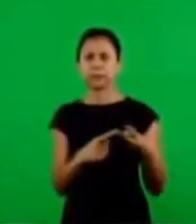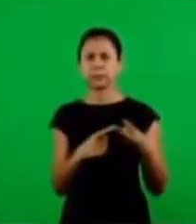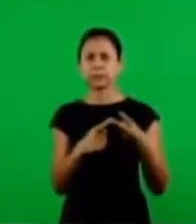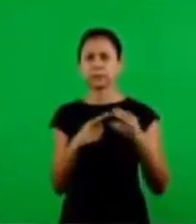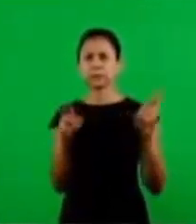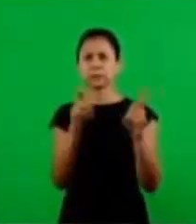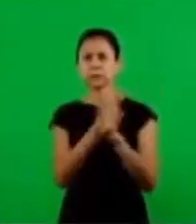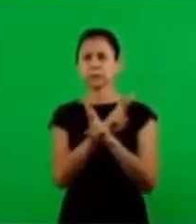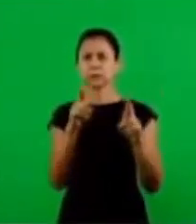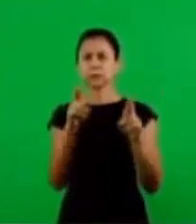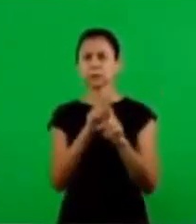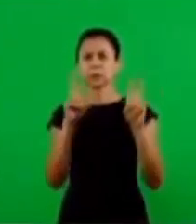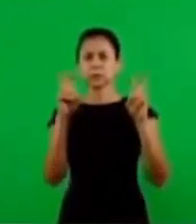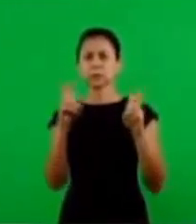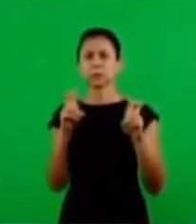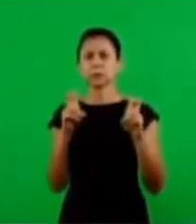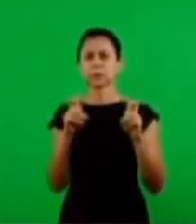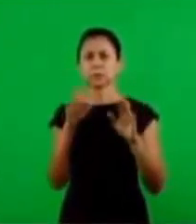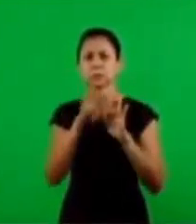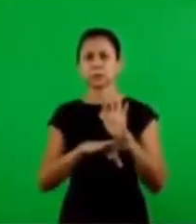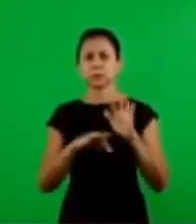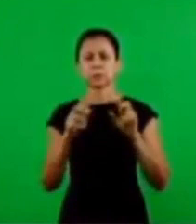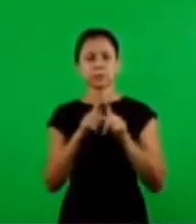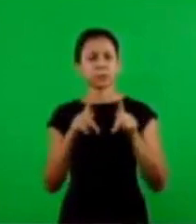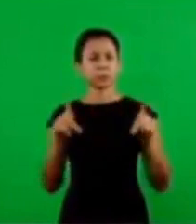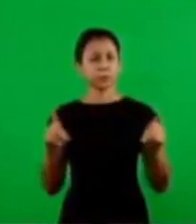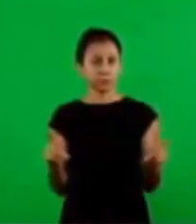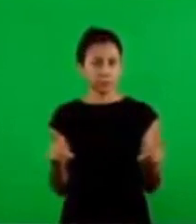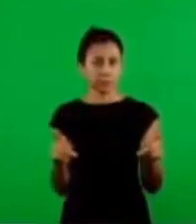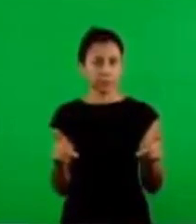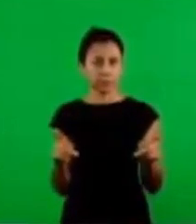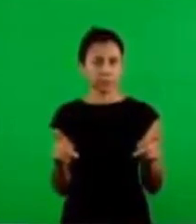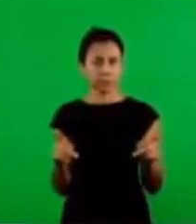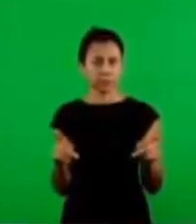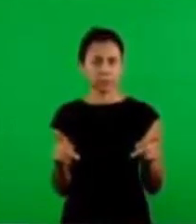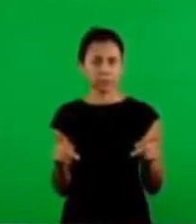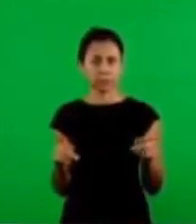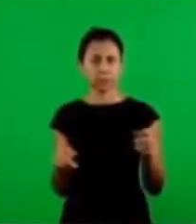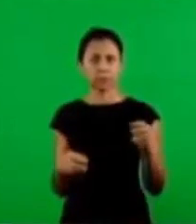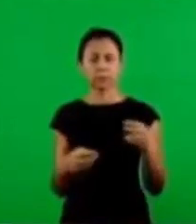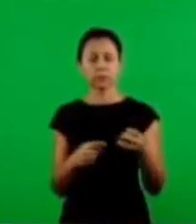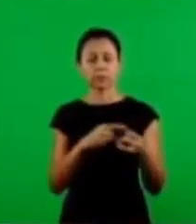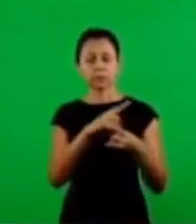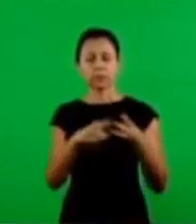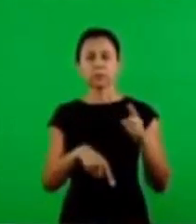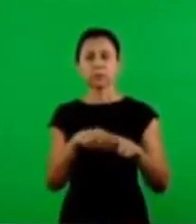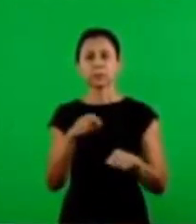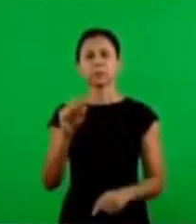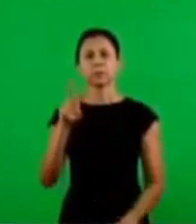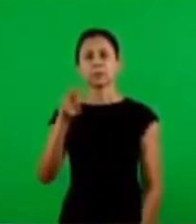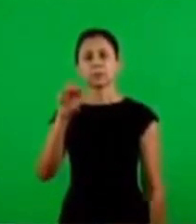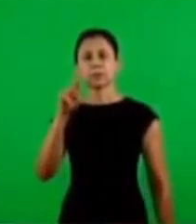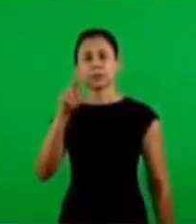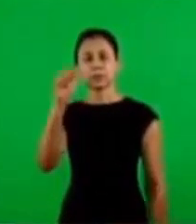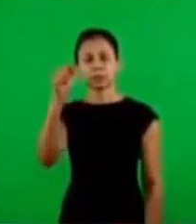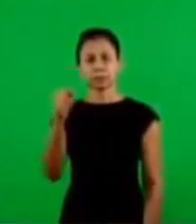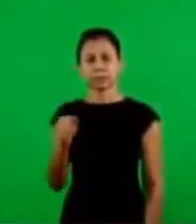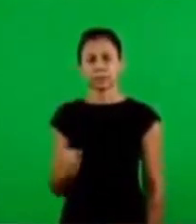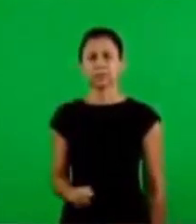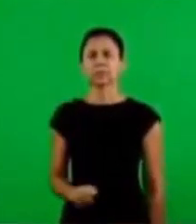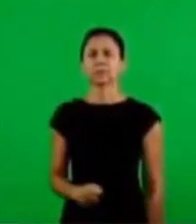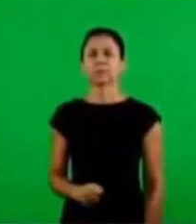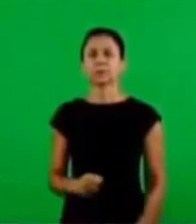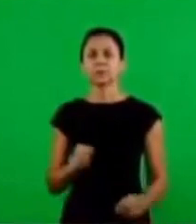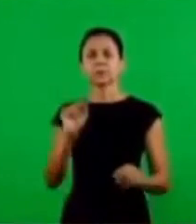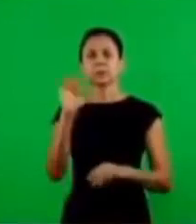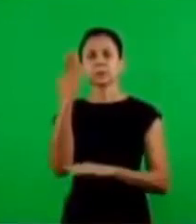those elements to the expressions mentioned in the text of Revelations so the answer we have the rod of